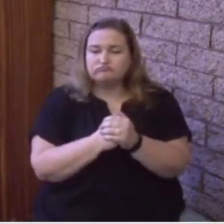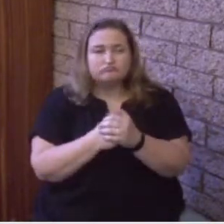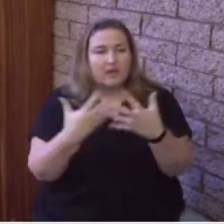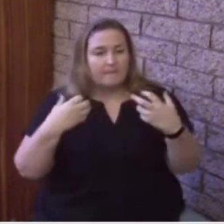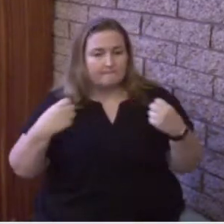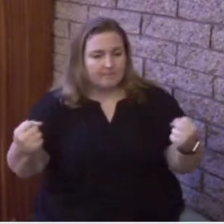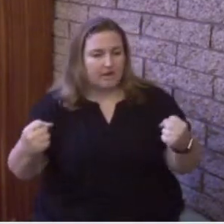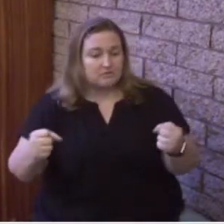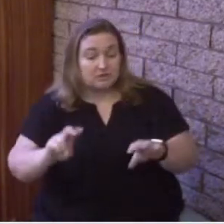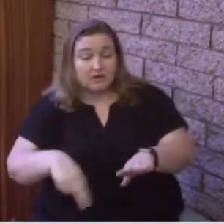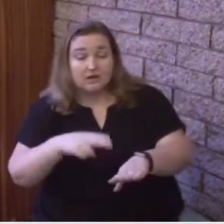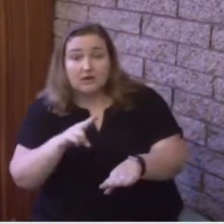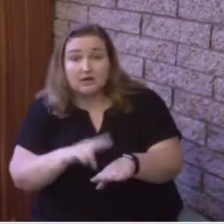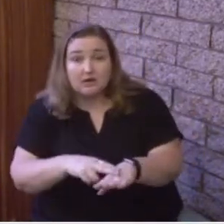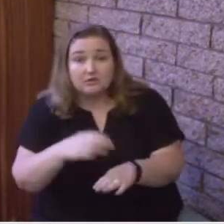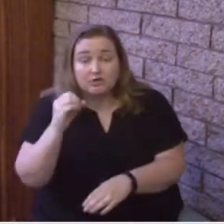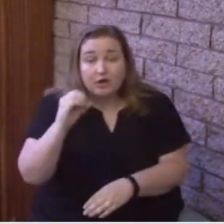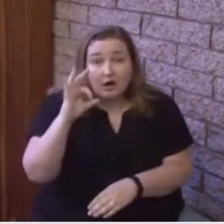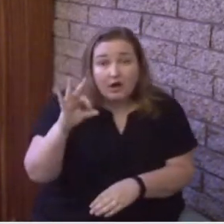nature of God the Father.